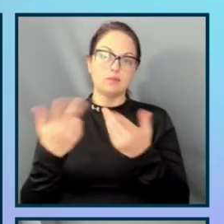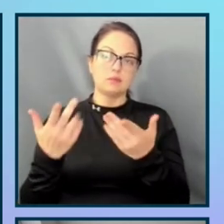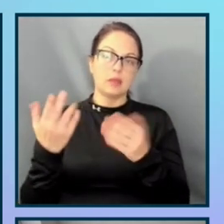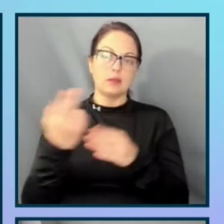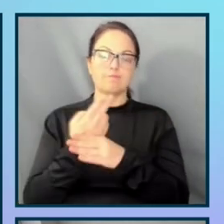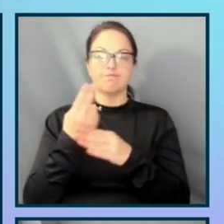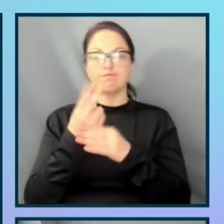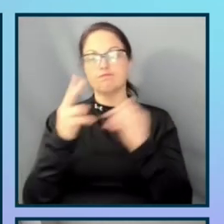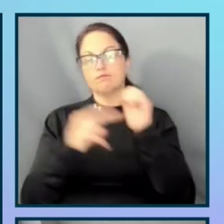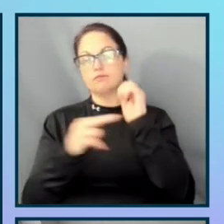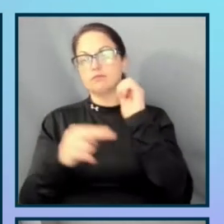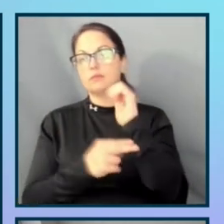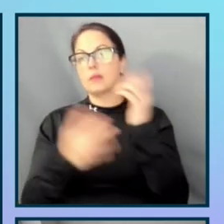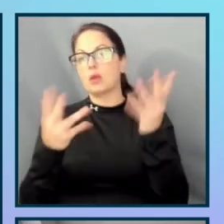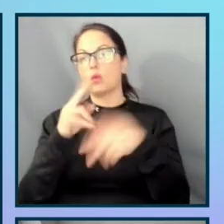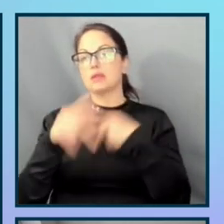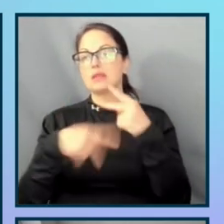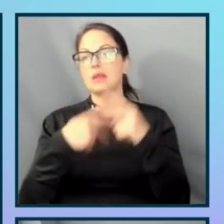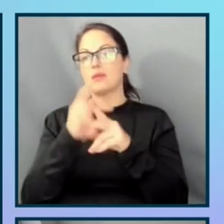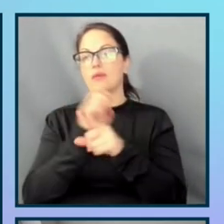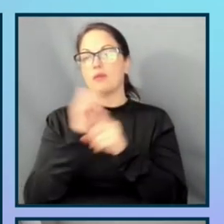environment is there for them to drive?